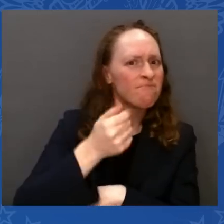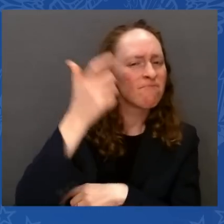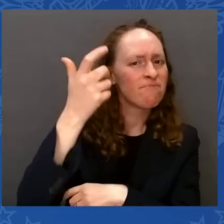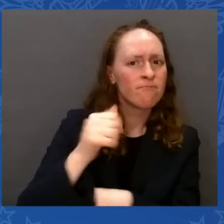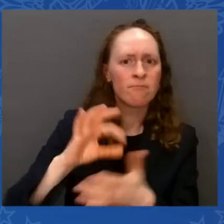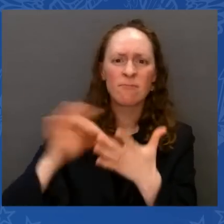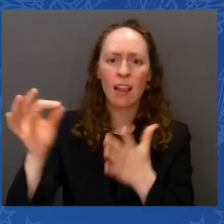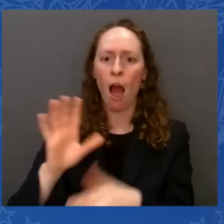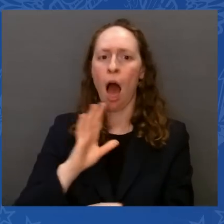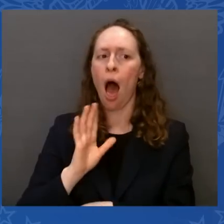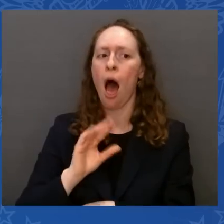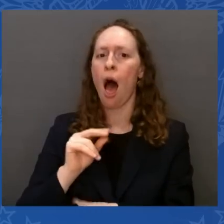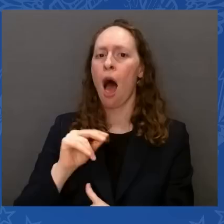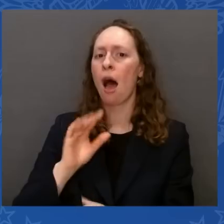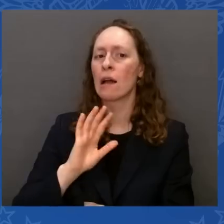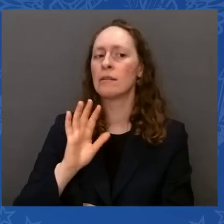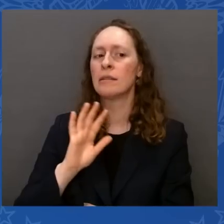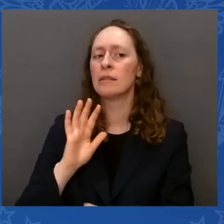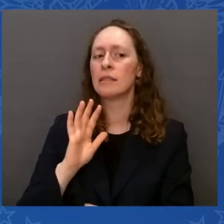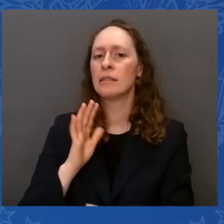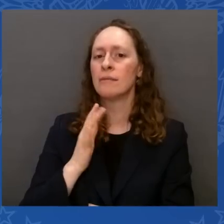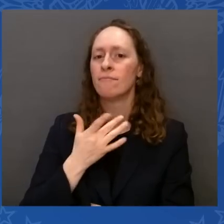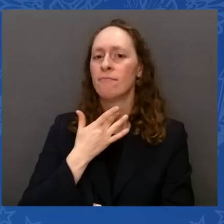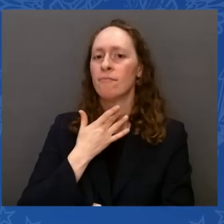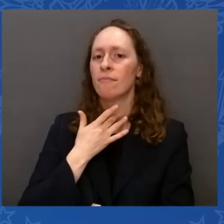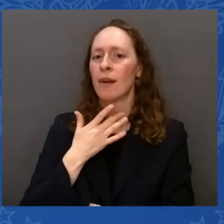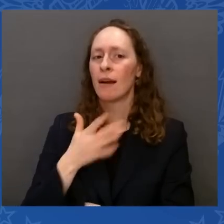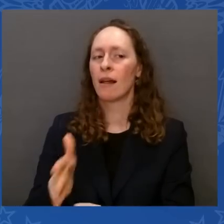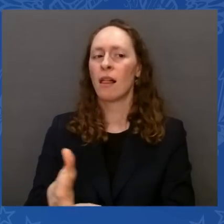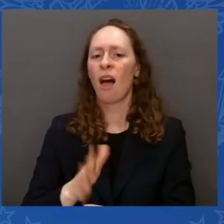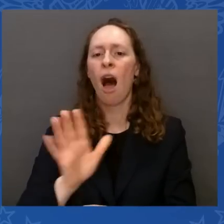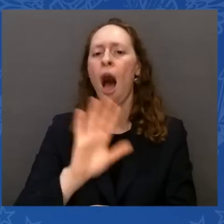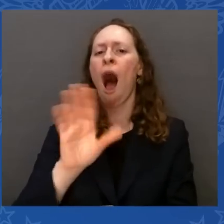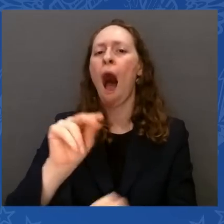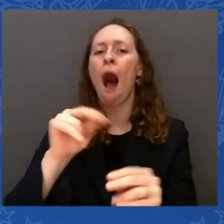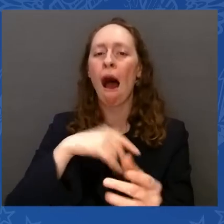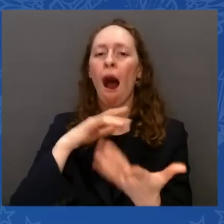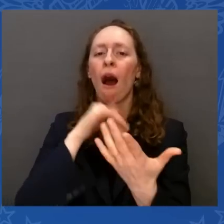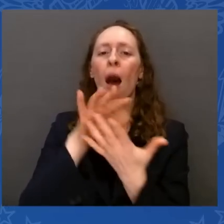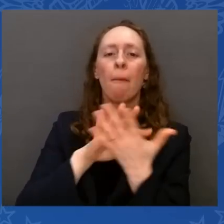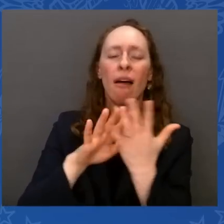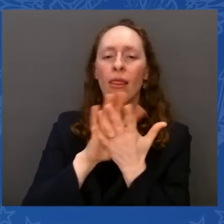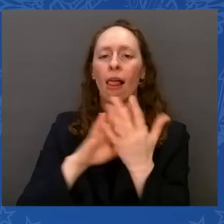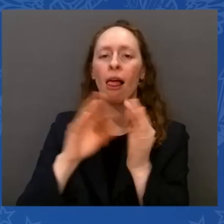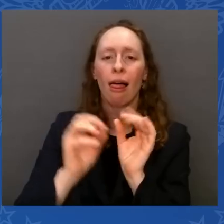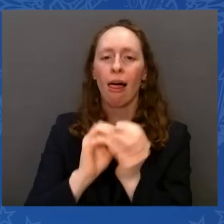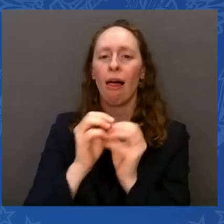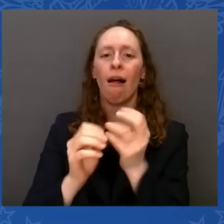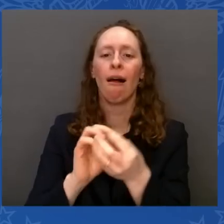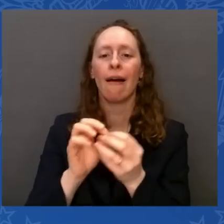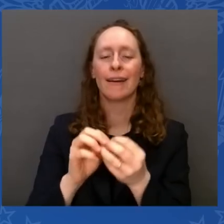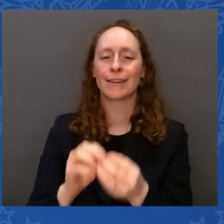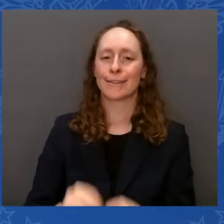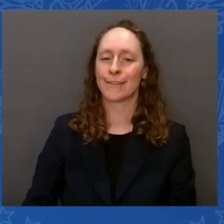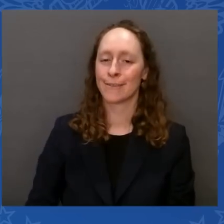along. He really didn't mean what he'd been saying. Well, like I said, I believe in conversion.